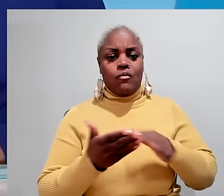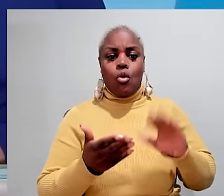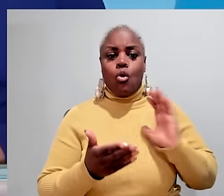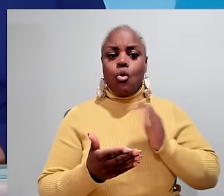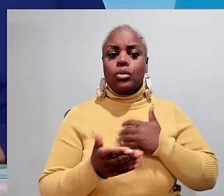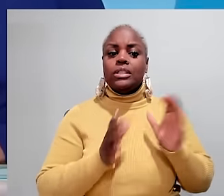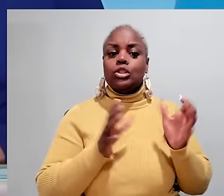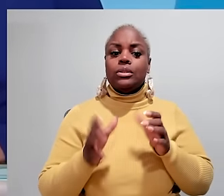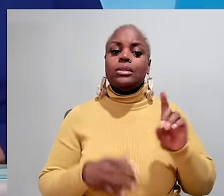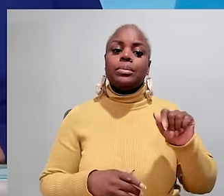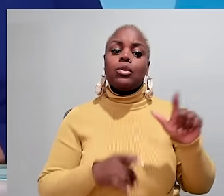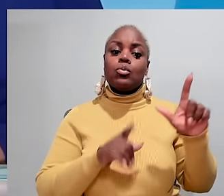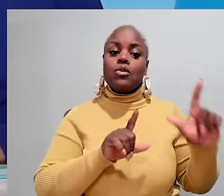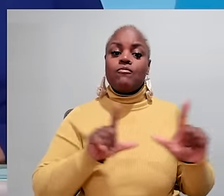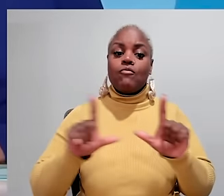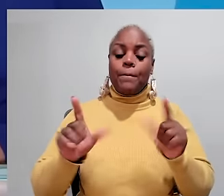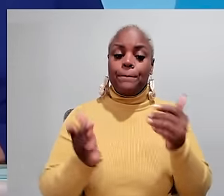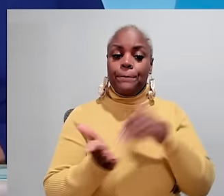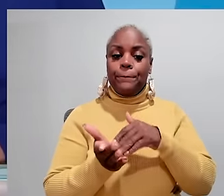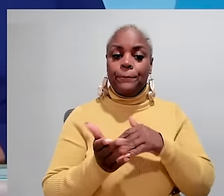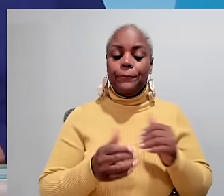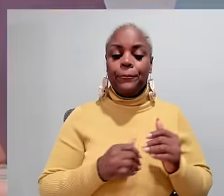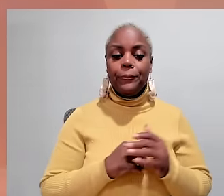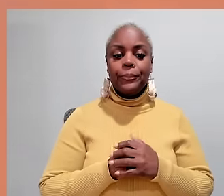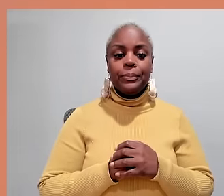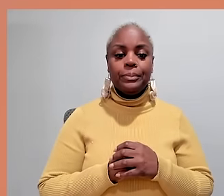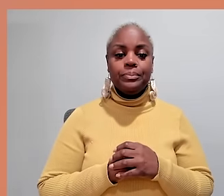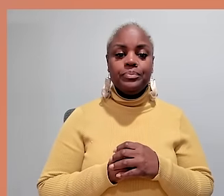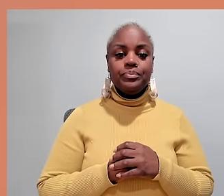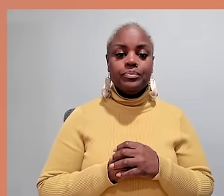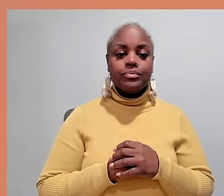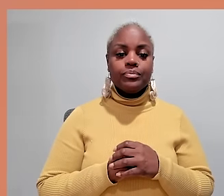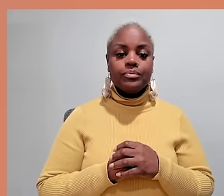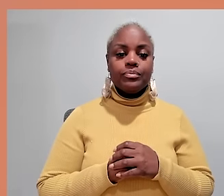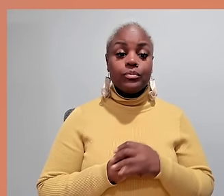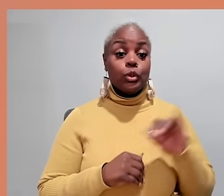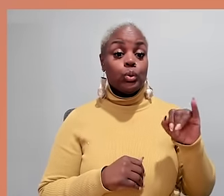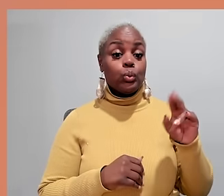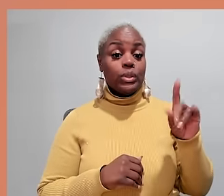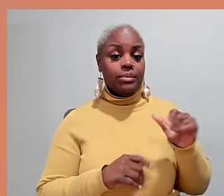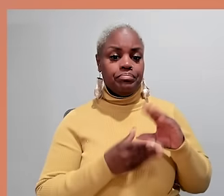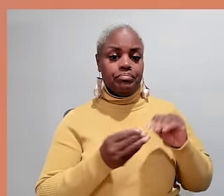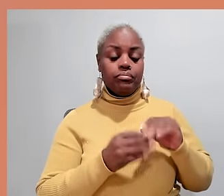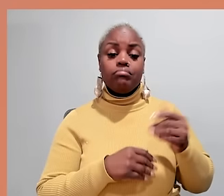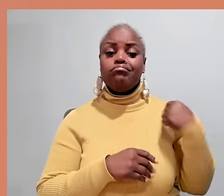community are left without the support they need it's part of our series disability